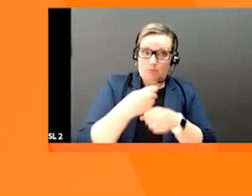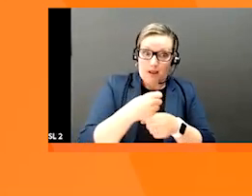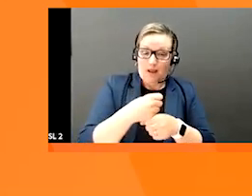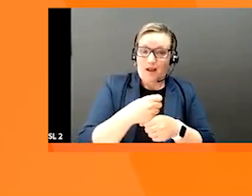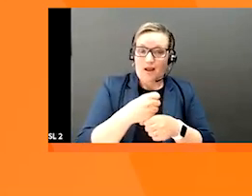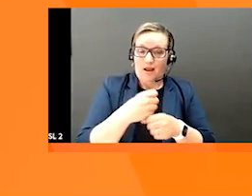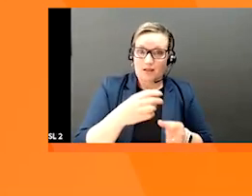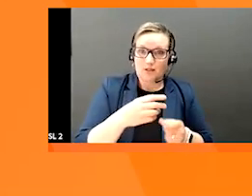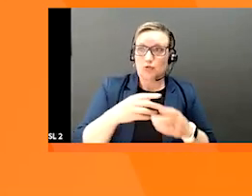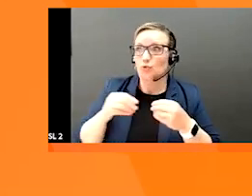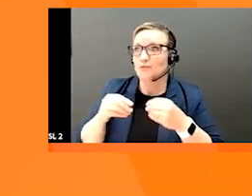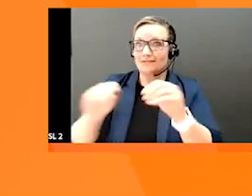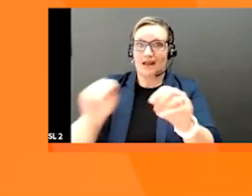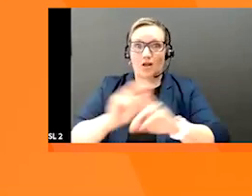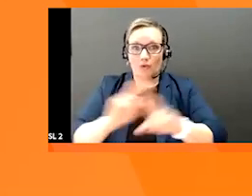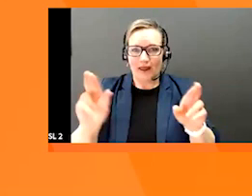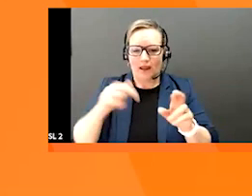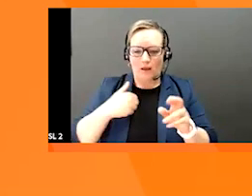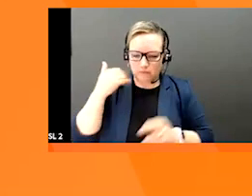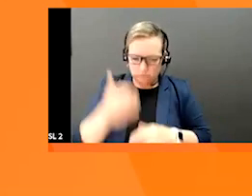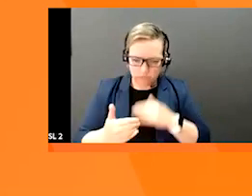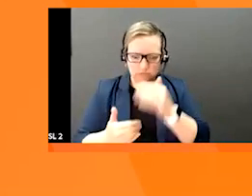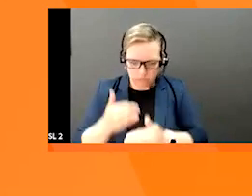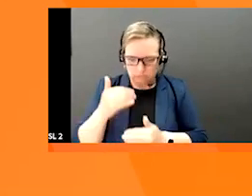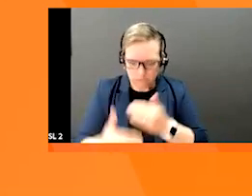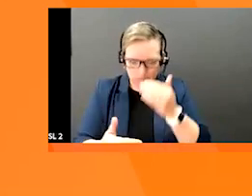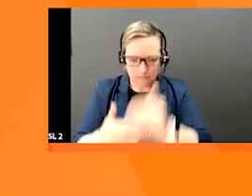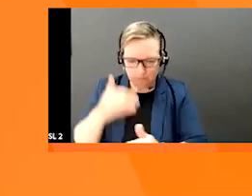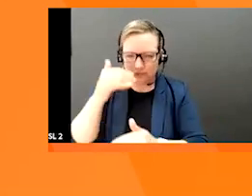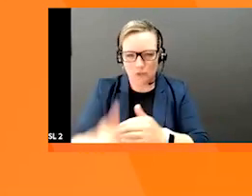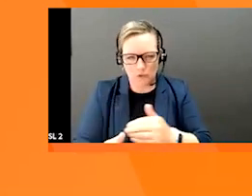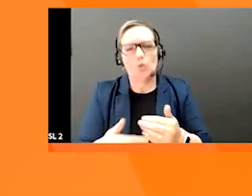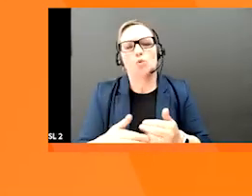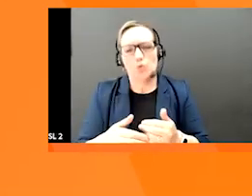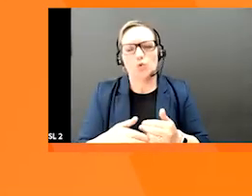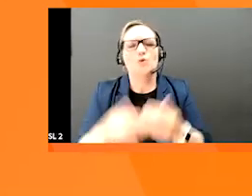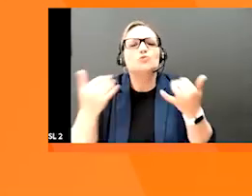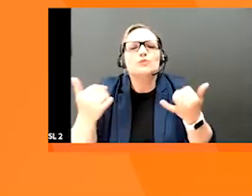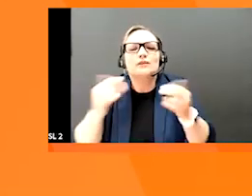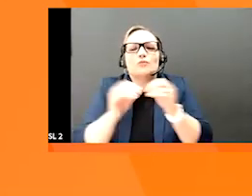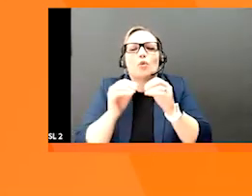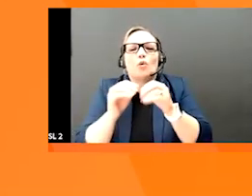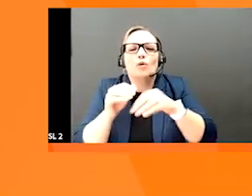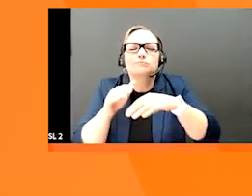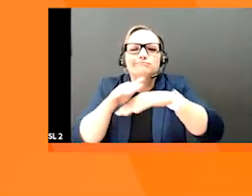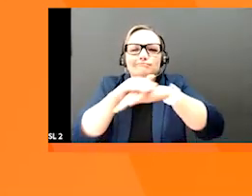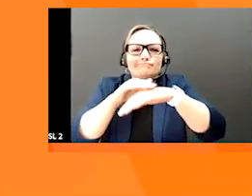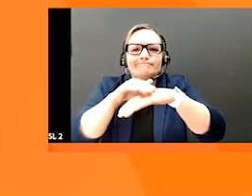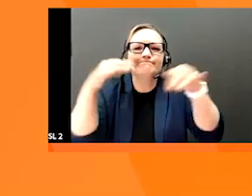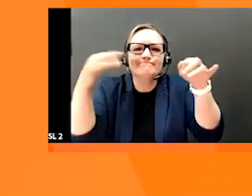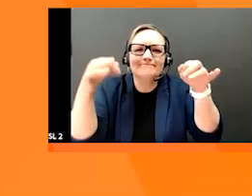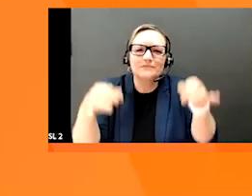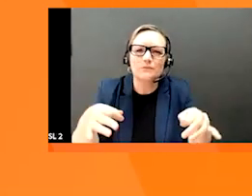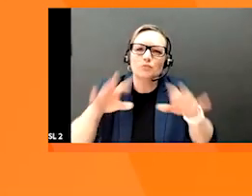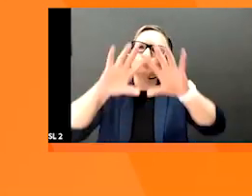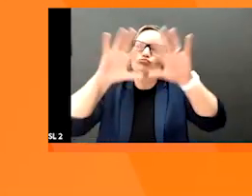to market. There are a lot of different steps and stages and really today was really to hopefully give everyone